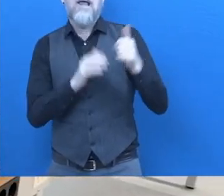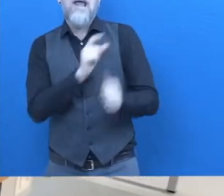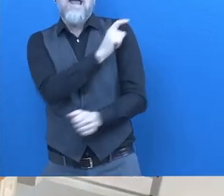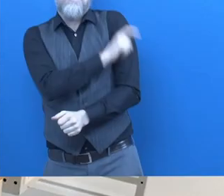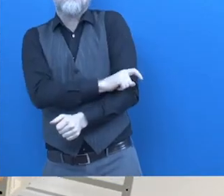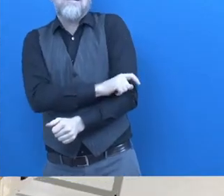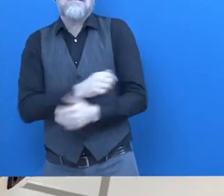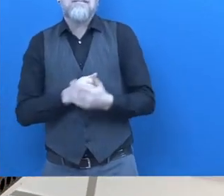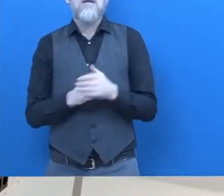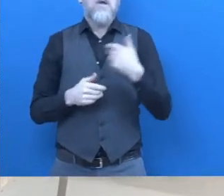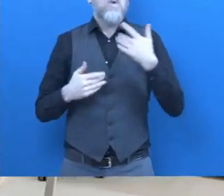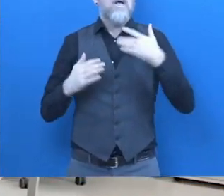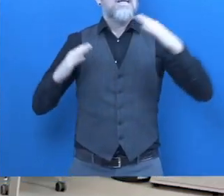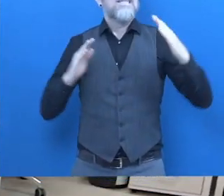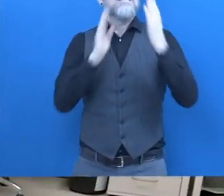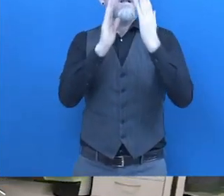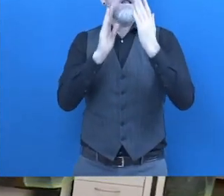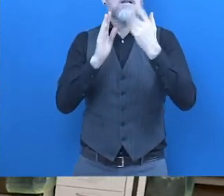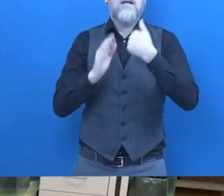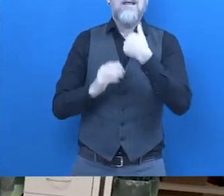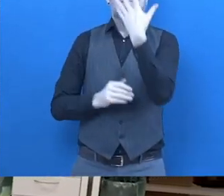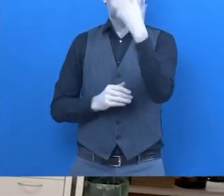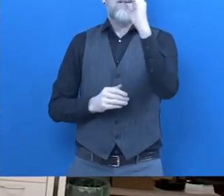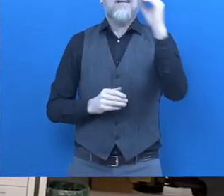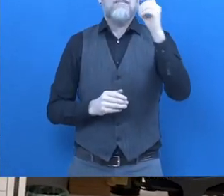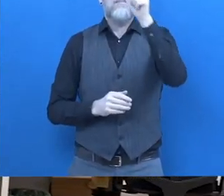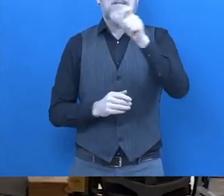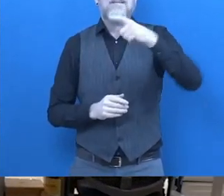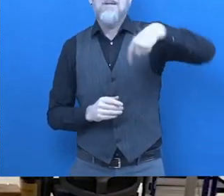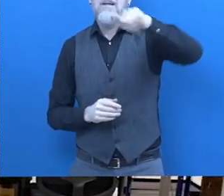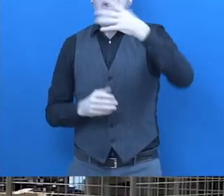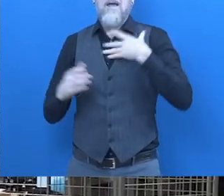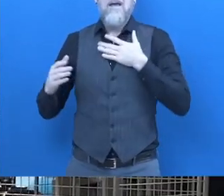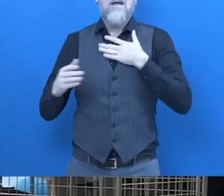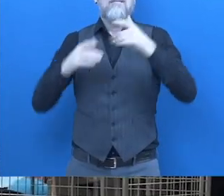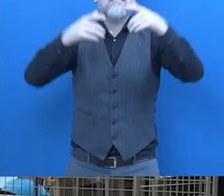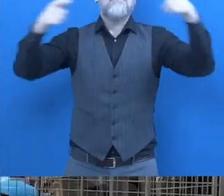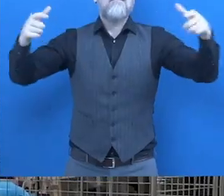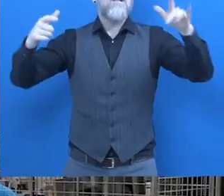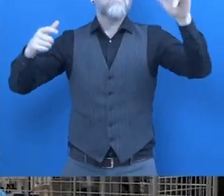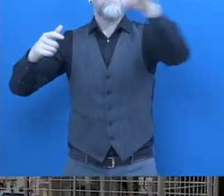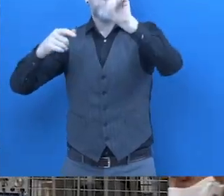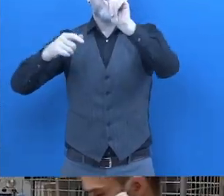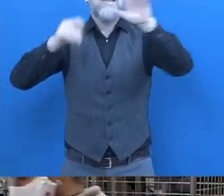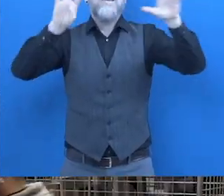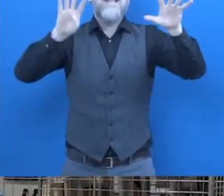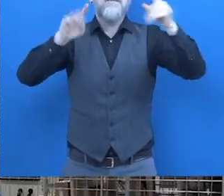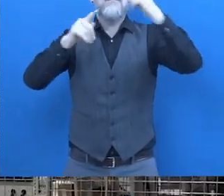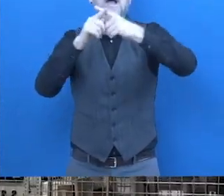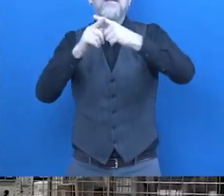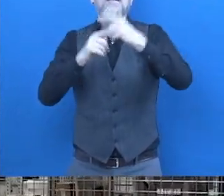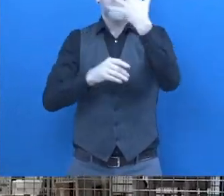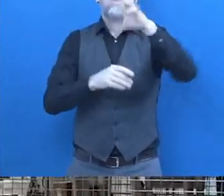resiliently. In addition, it is always a challenge to inform all of the almost 500 employees at 19